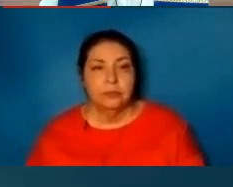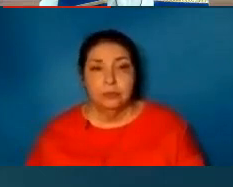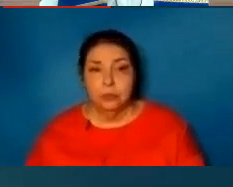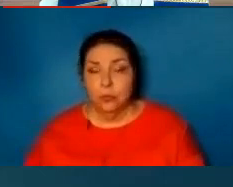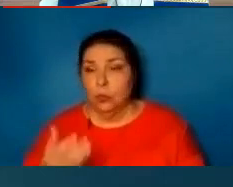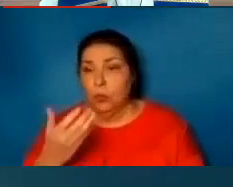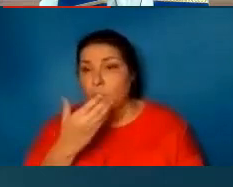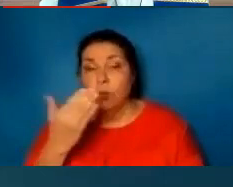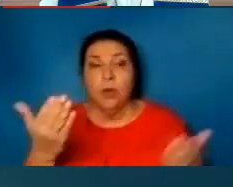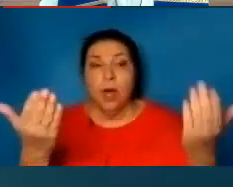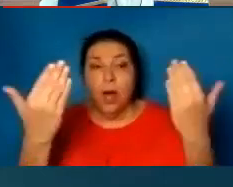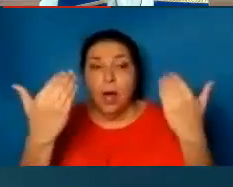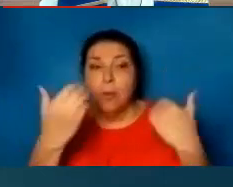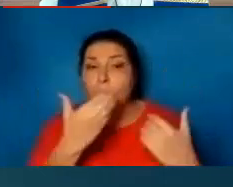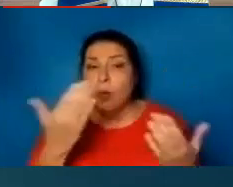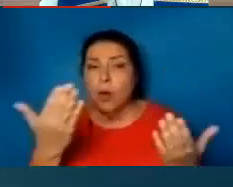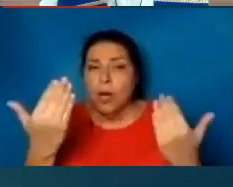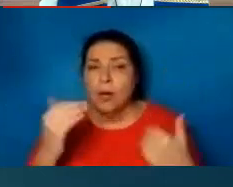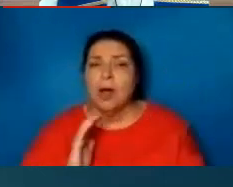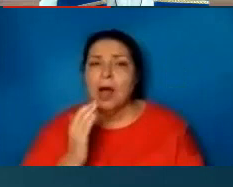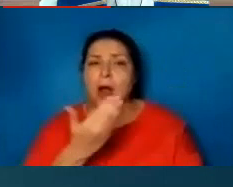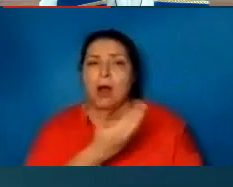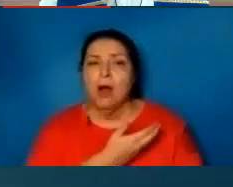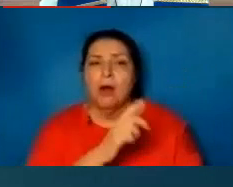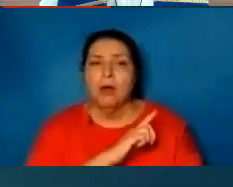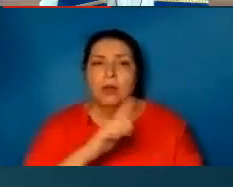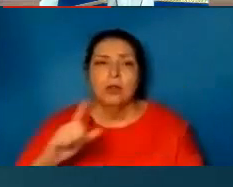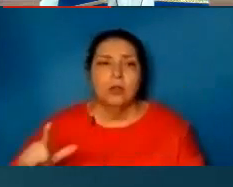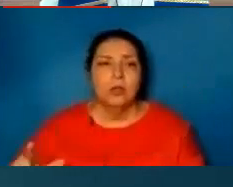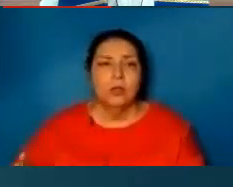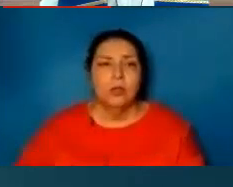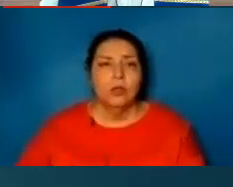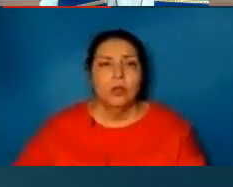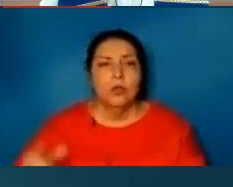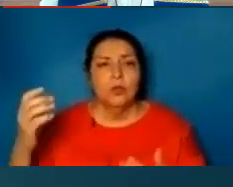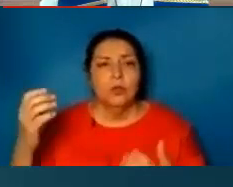O come, the branch of Jerusalem,